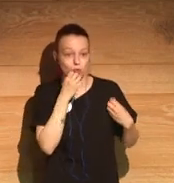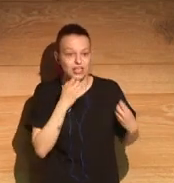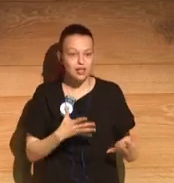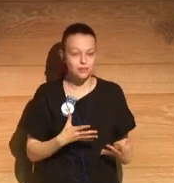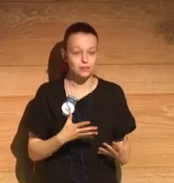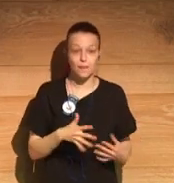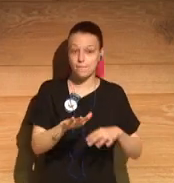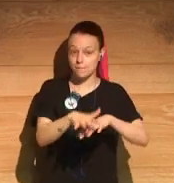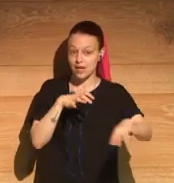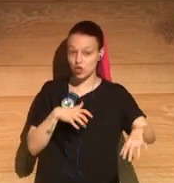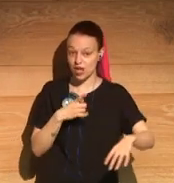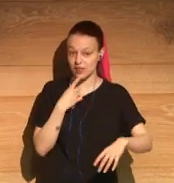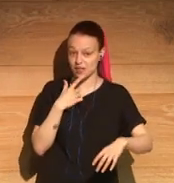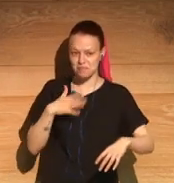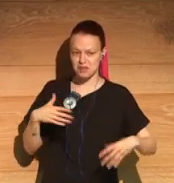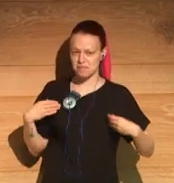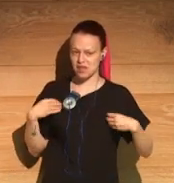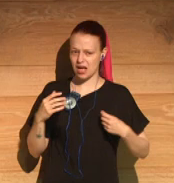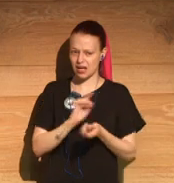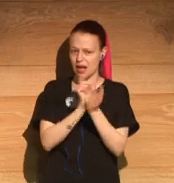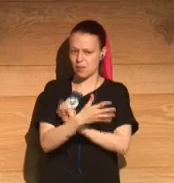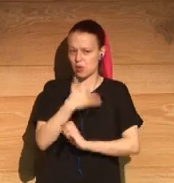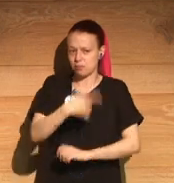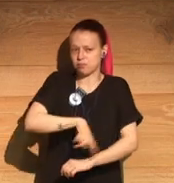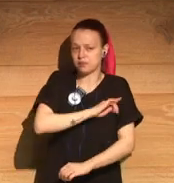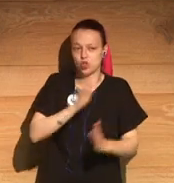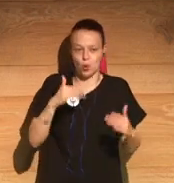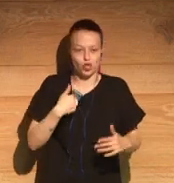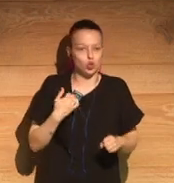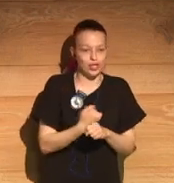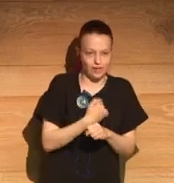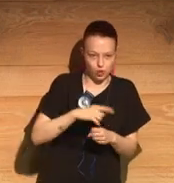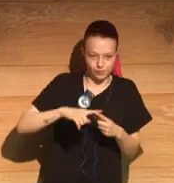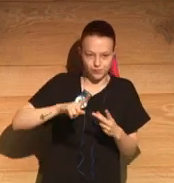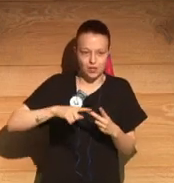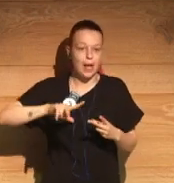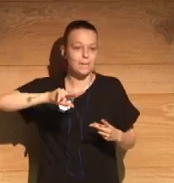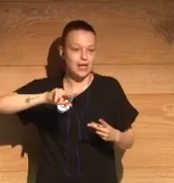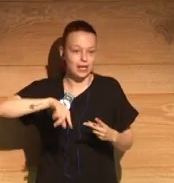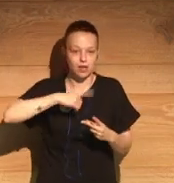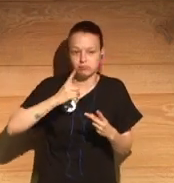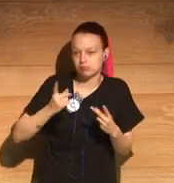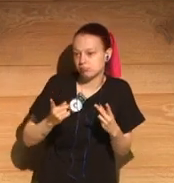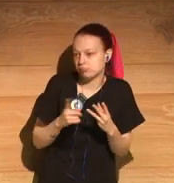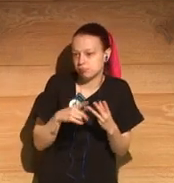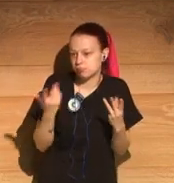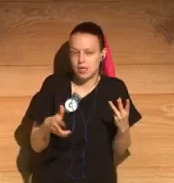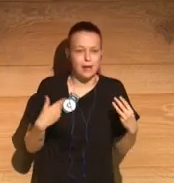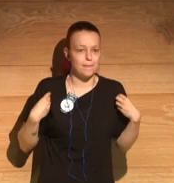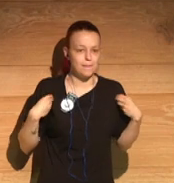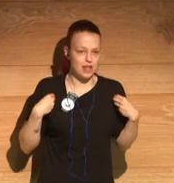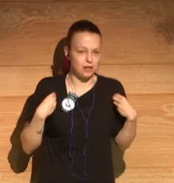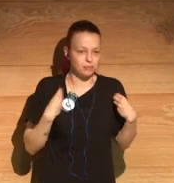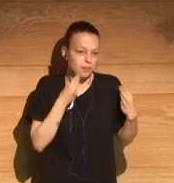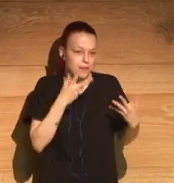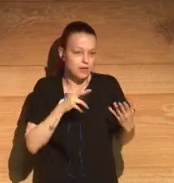And most people said, there's going to be no major changes. I've got my job, my partner. My